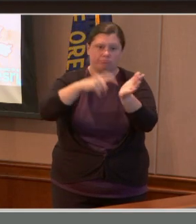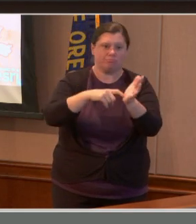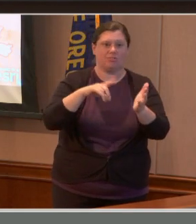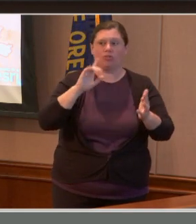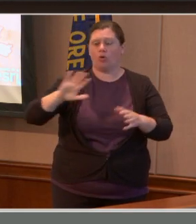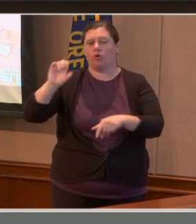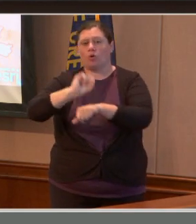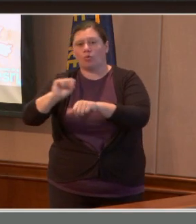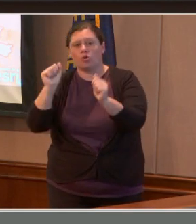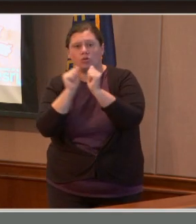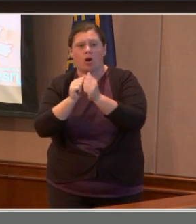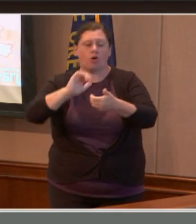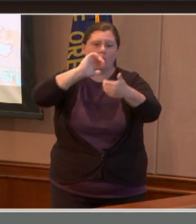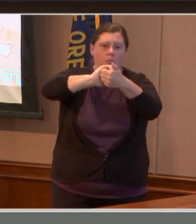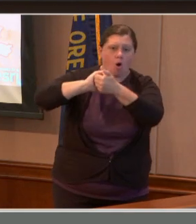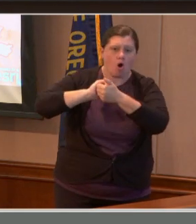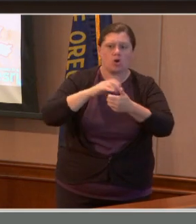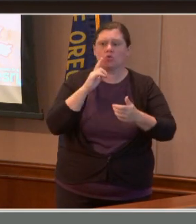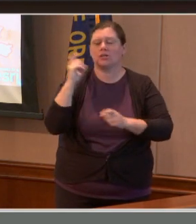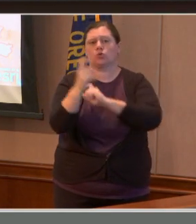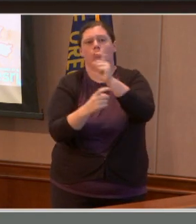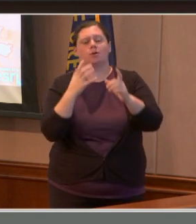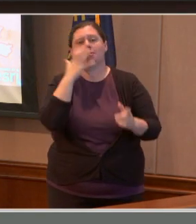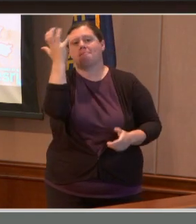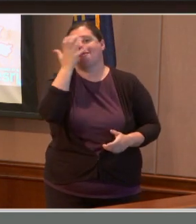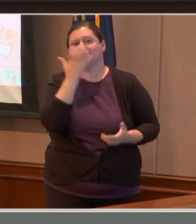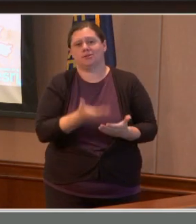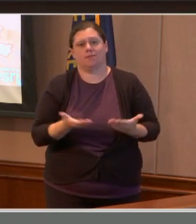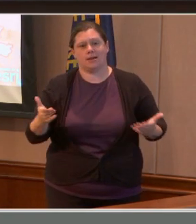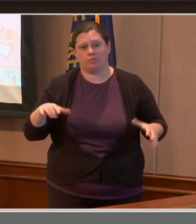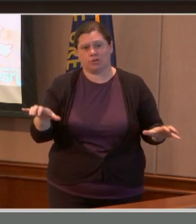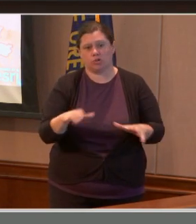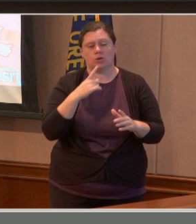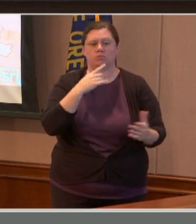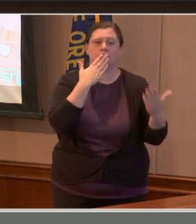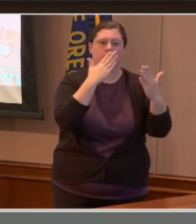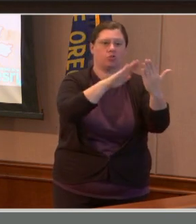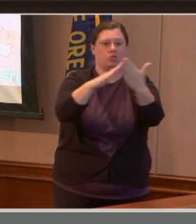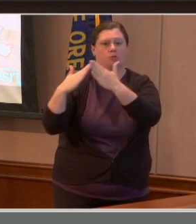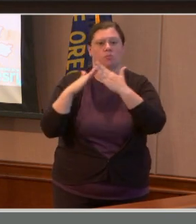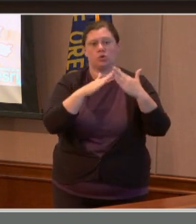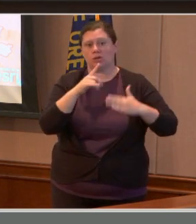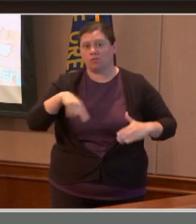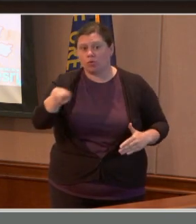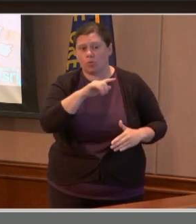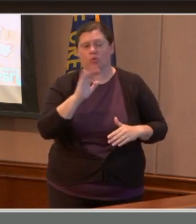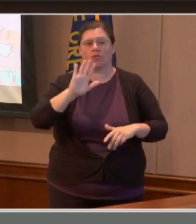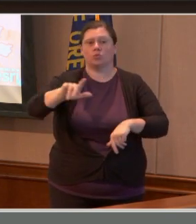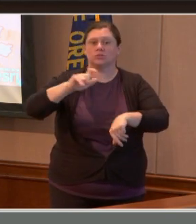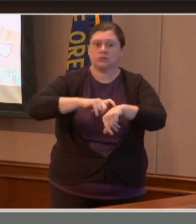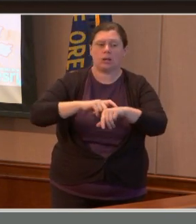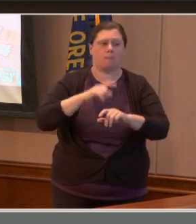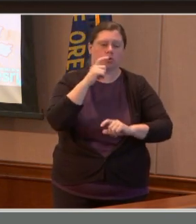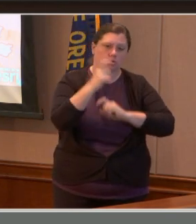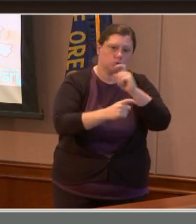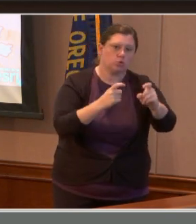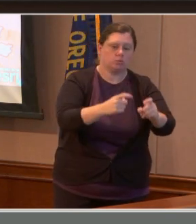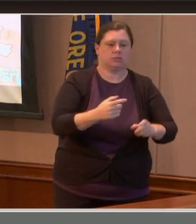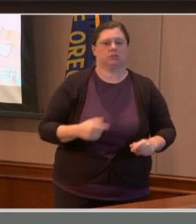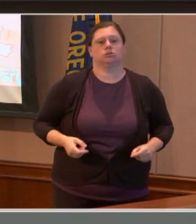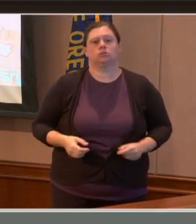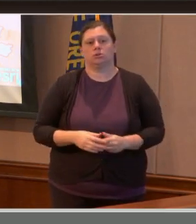for the citizens in our county. So my thanks to those individuals and we will keep you updated as things change. Thank you.